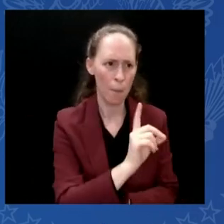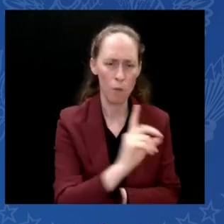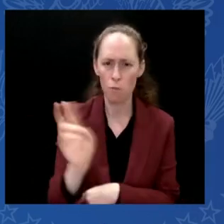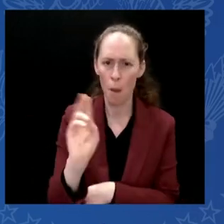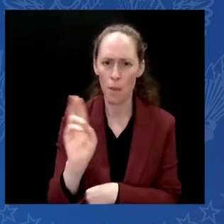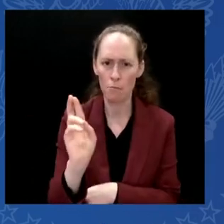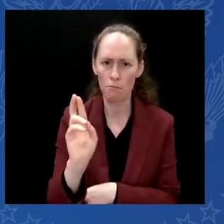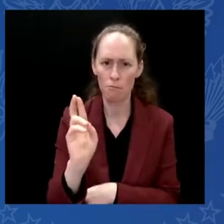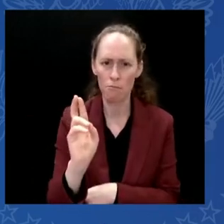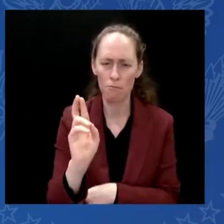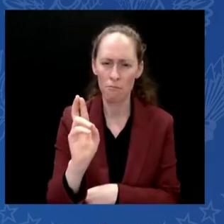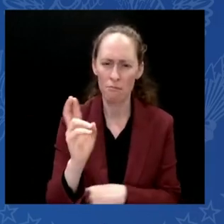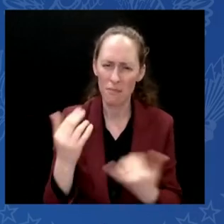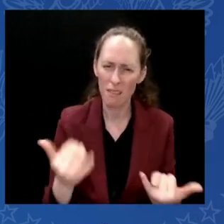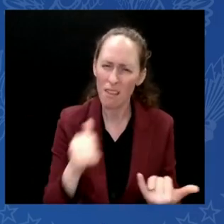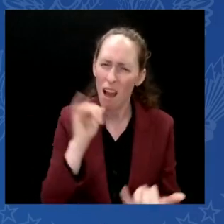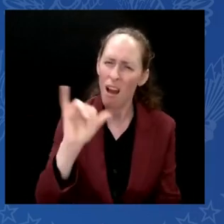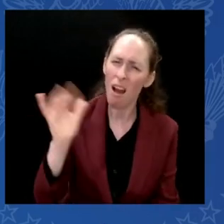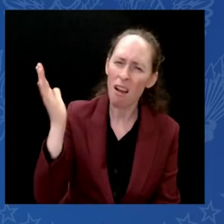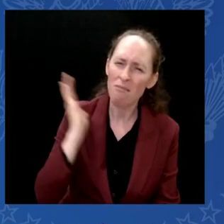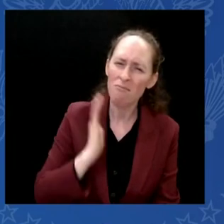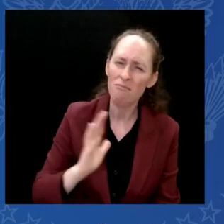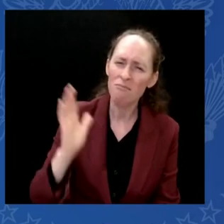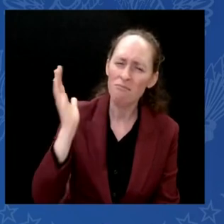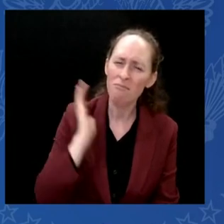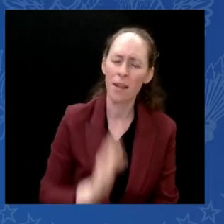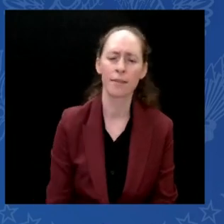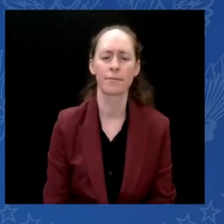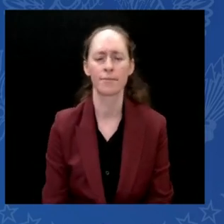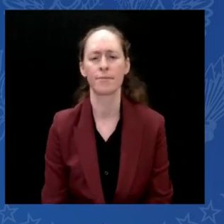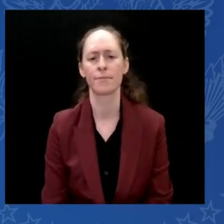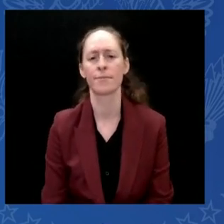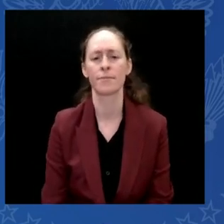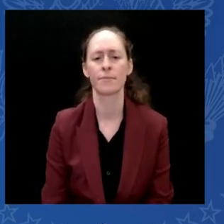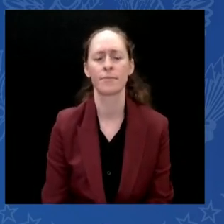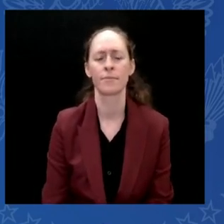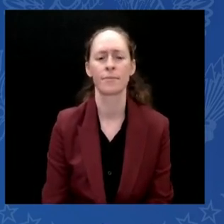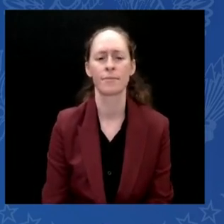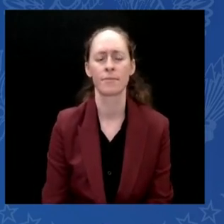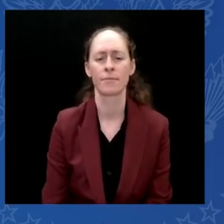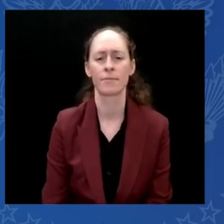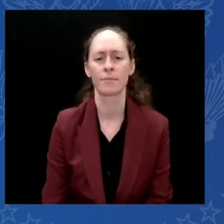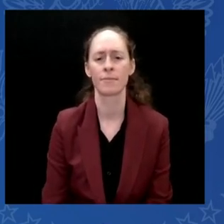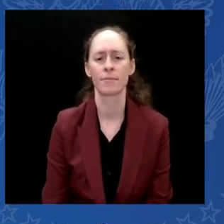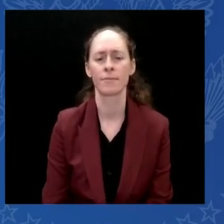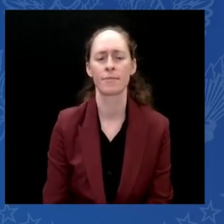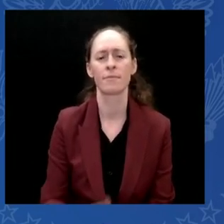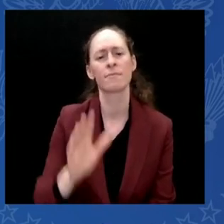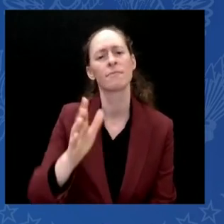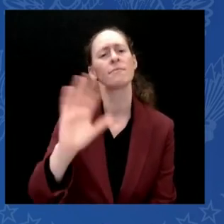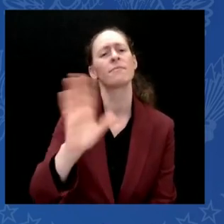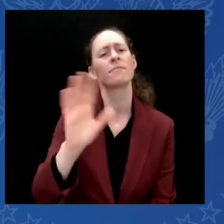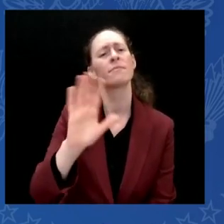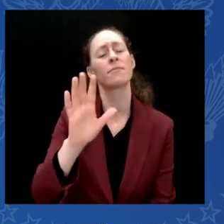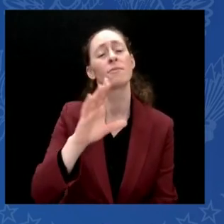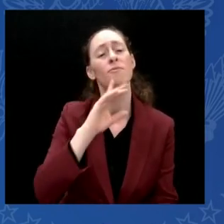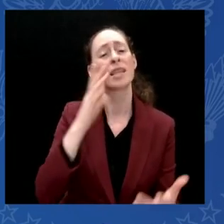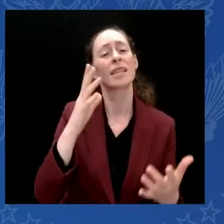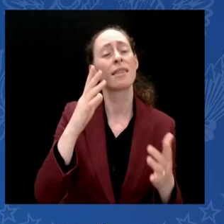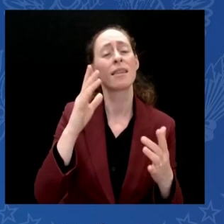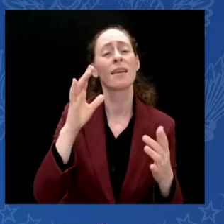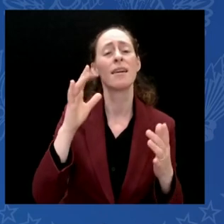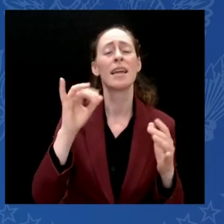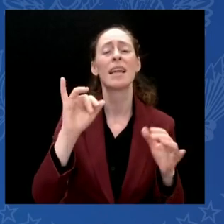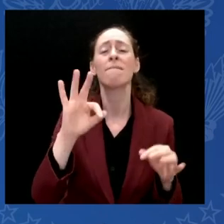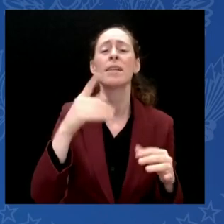the determination, the resilience that's long-defined America. We're surely making progress. Things are getting